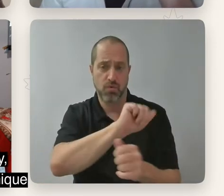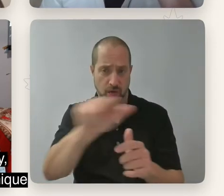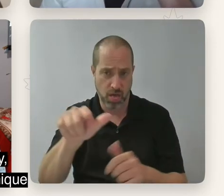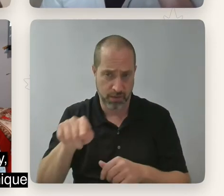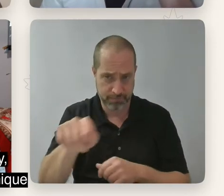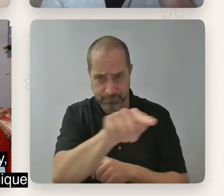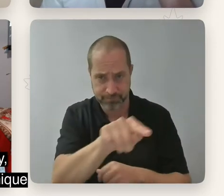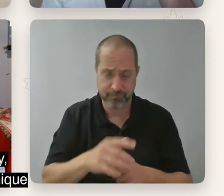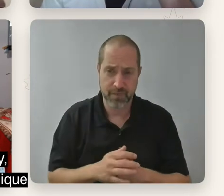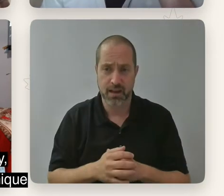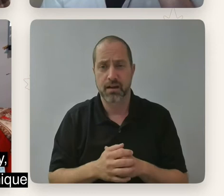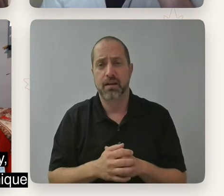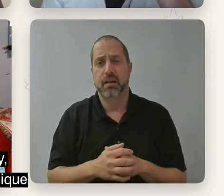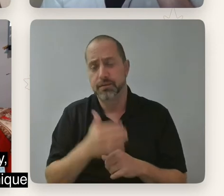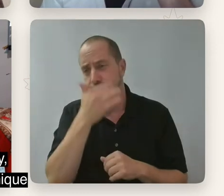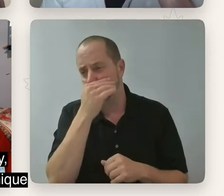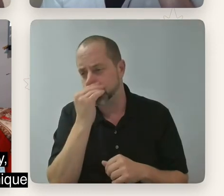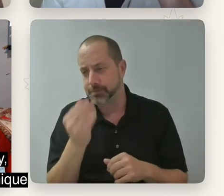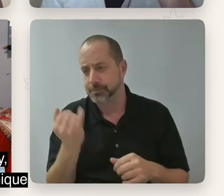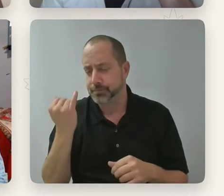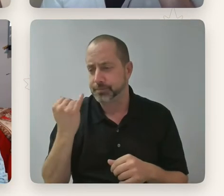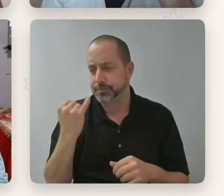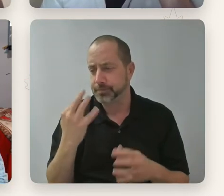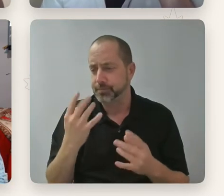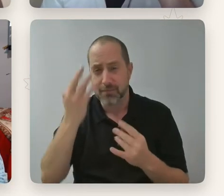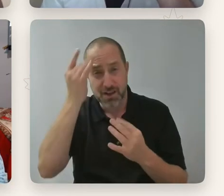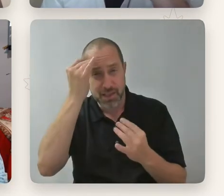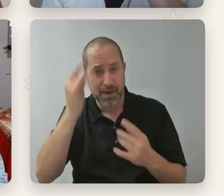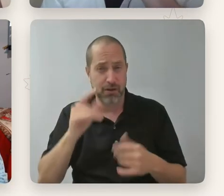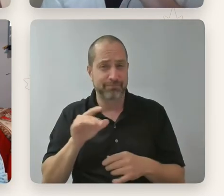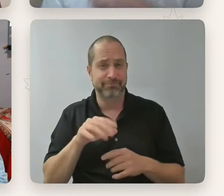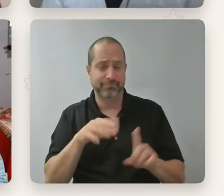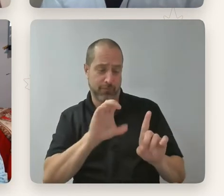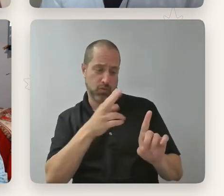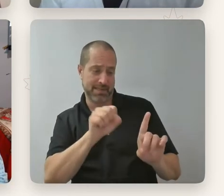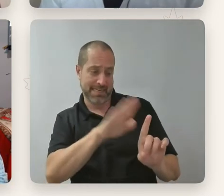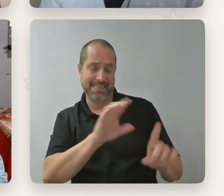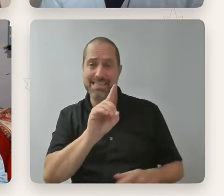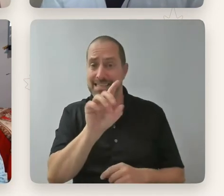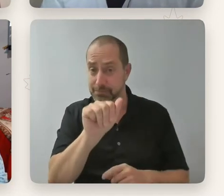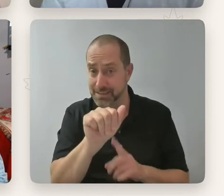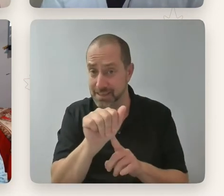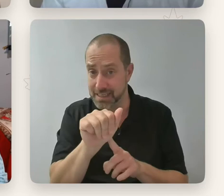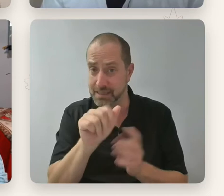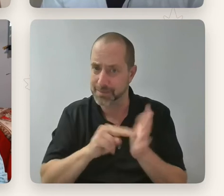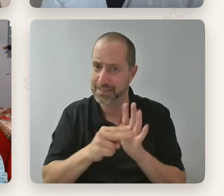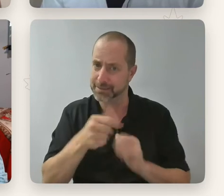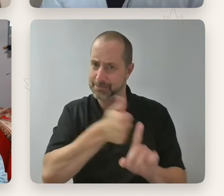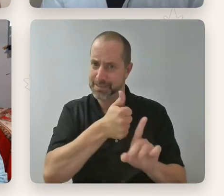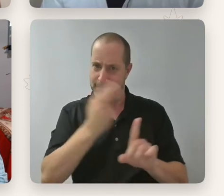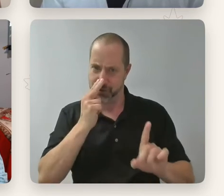thinking about his disability, something that makes him unique as a potential, um, actor in different roles. Um,